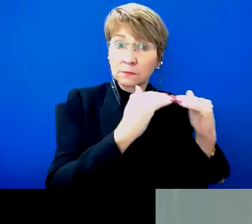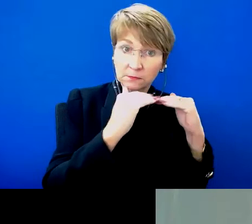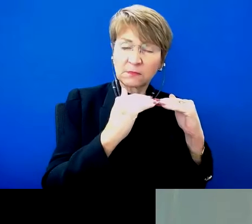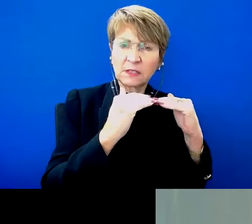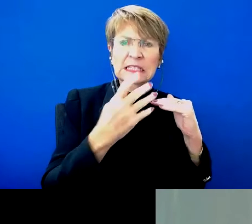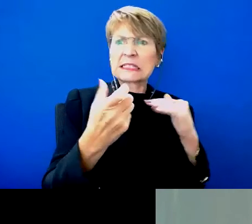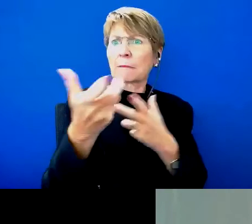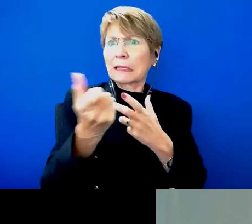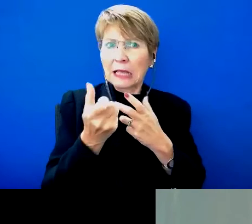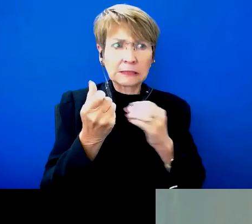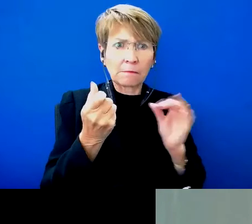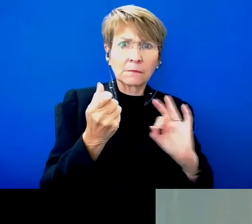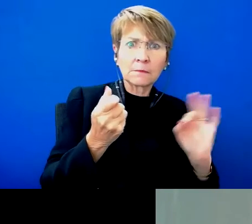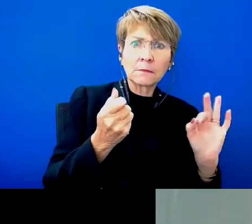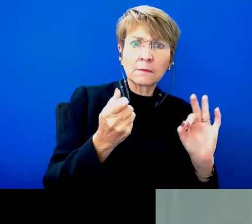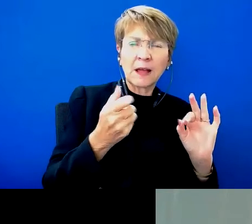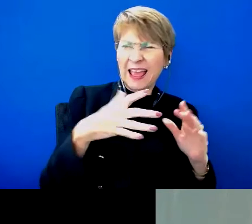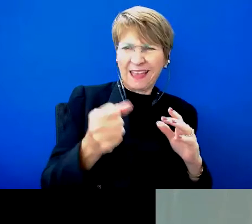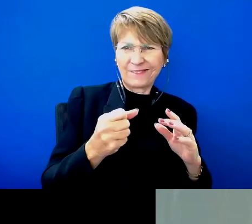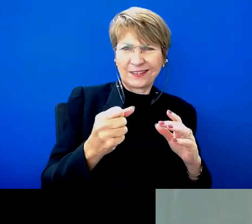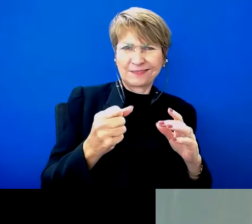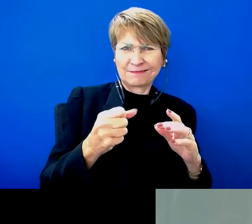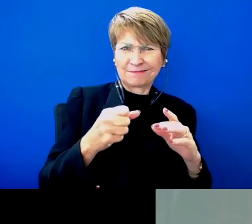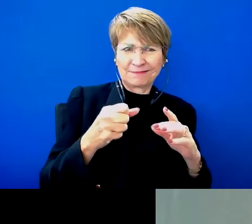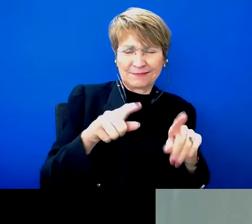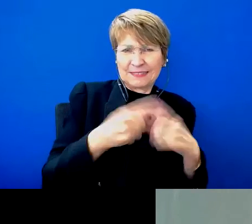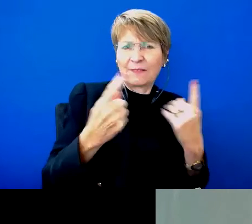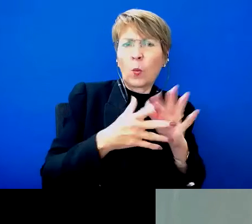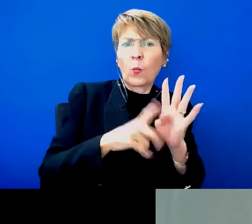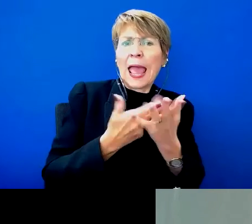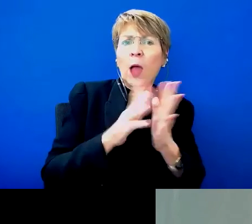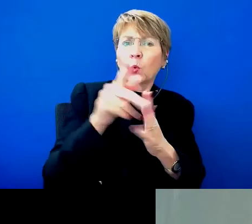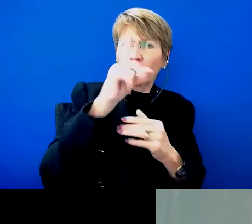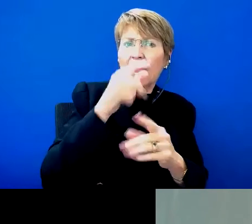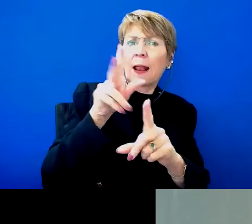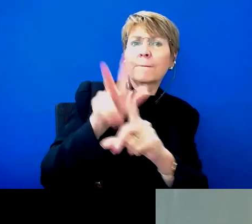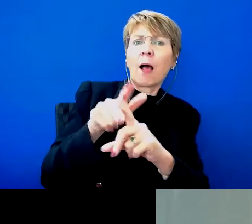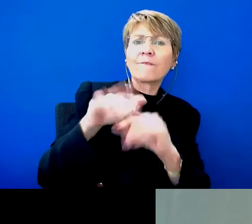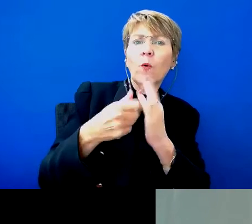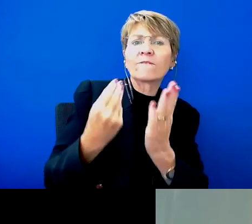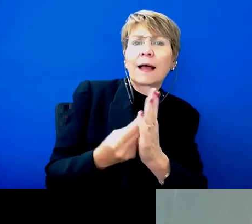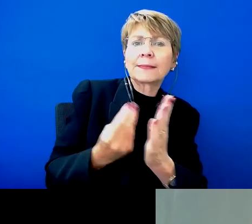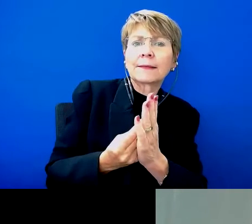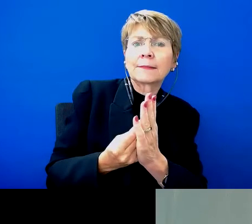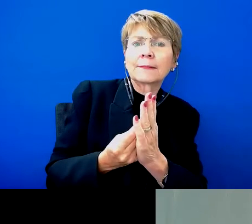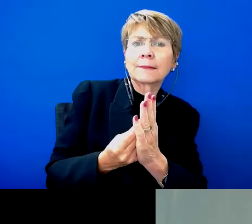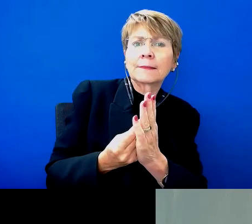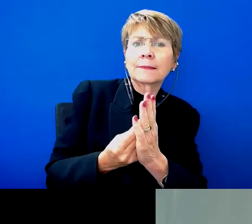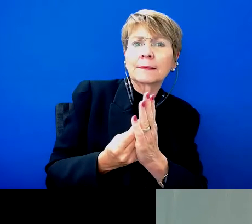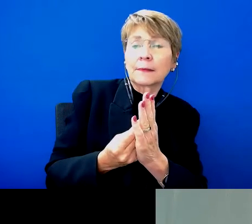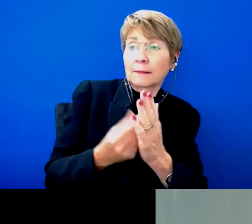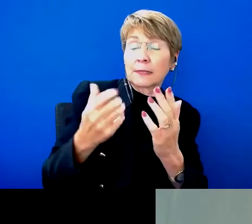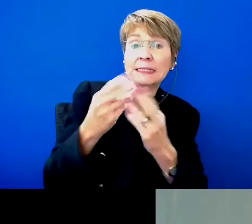looking at the 100 plus funding streams that may be available to some Australians to purchase their AT and how